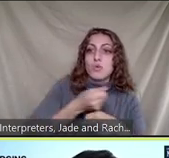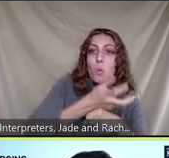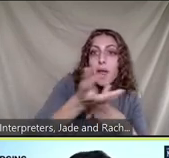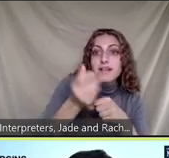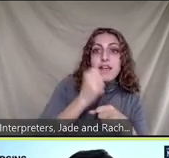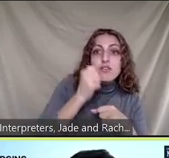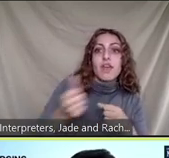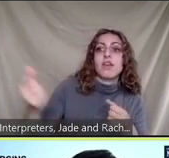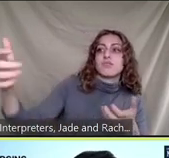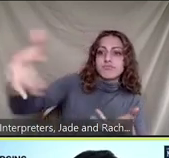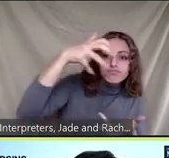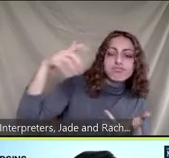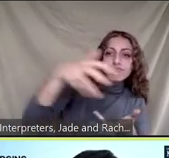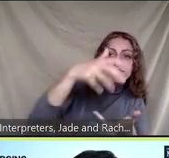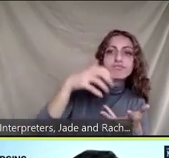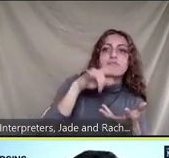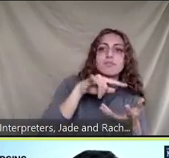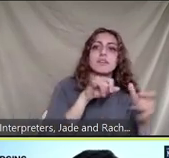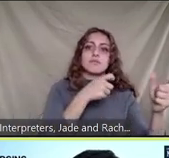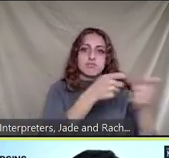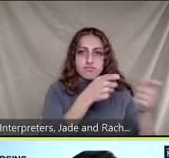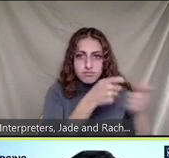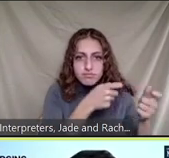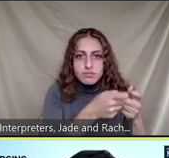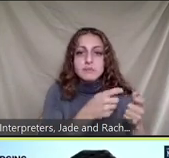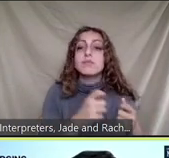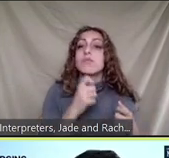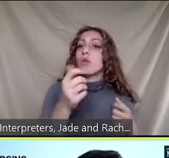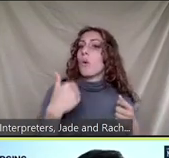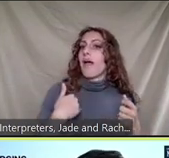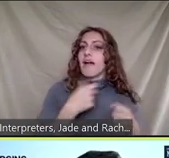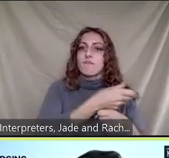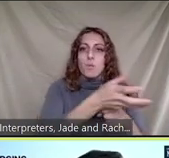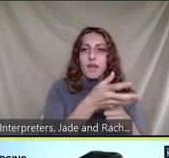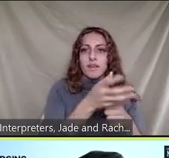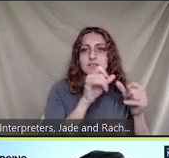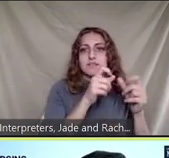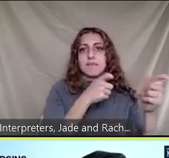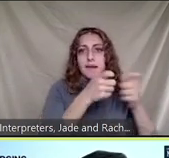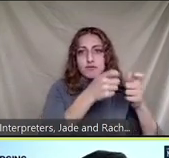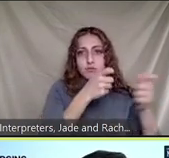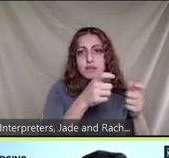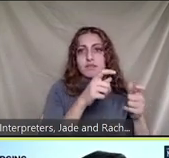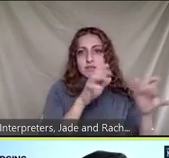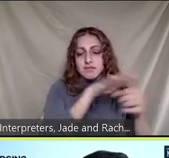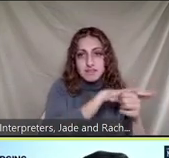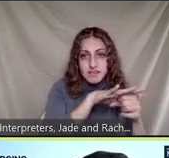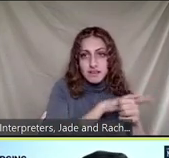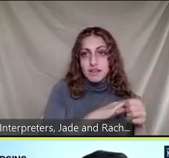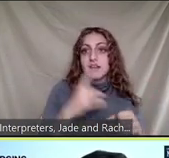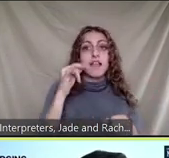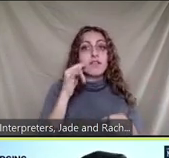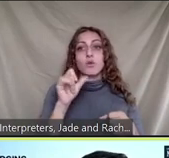does not have a waste energy facilities in the system a waste california does not allow for having a